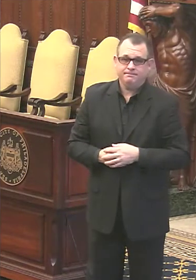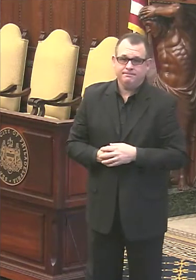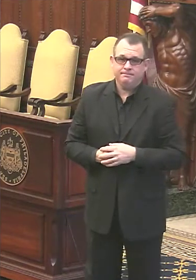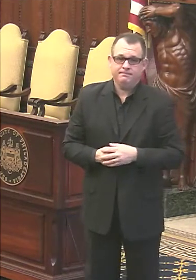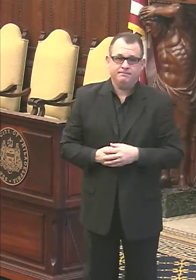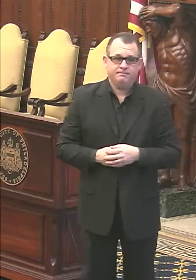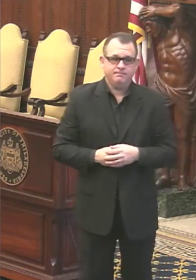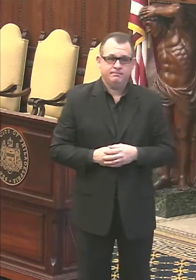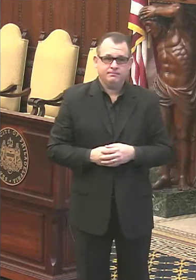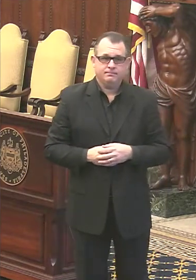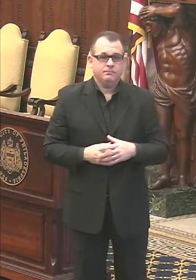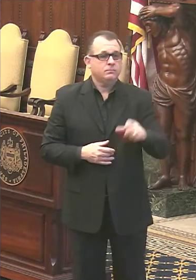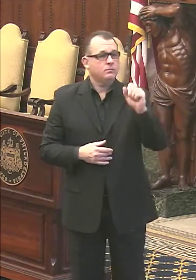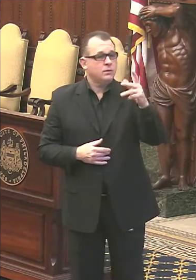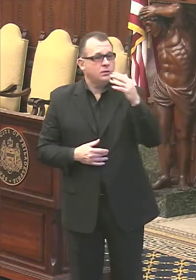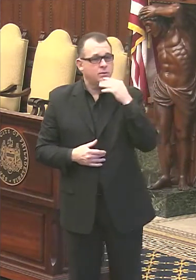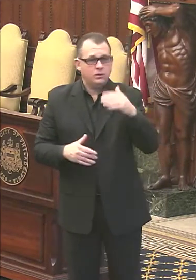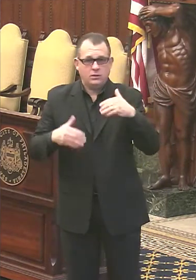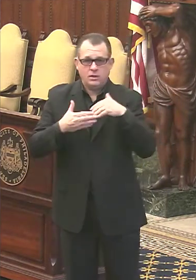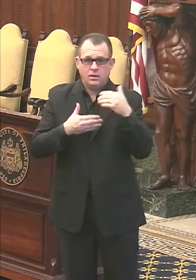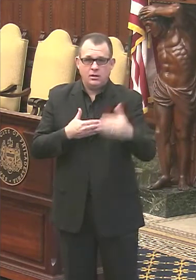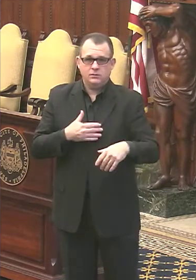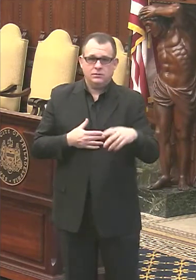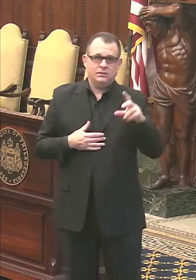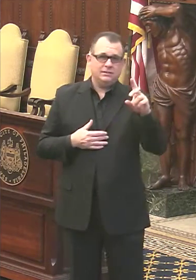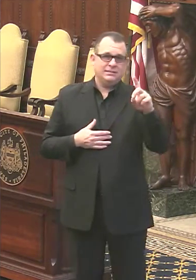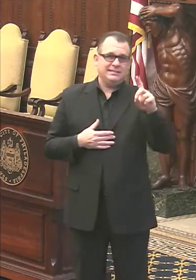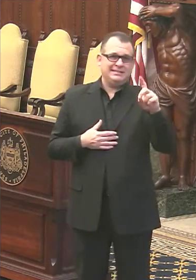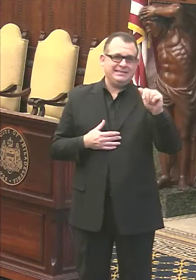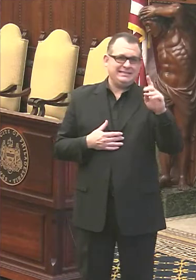All right. Thank you, Manny. Let's go to David Murrow, Philly Mag.